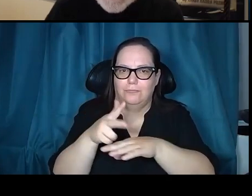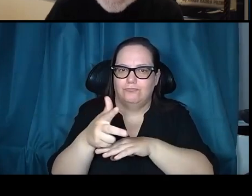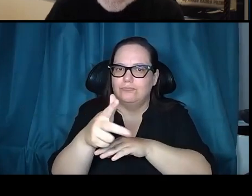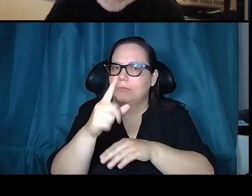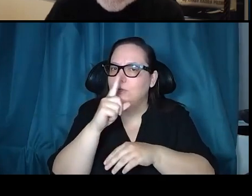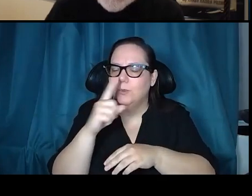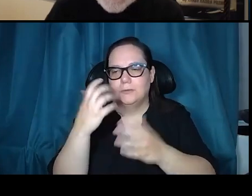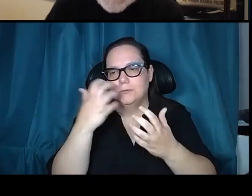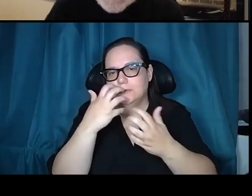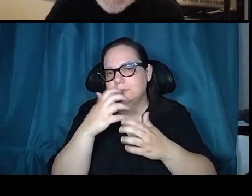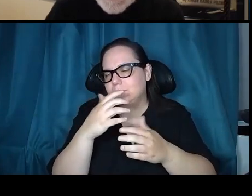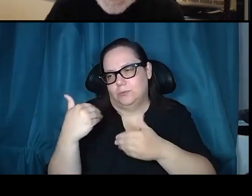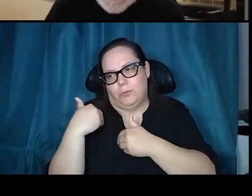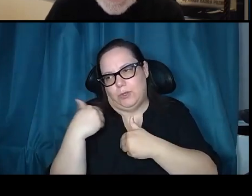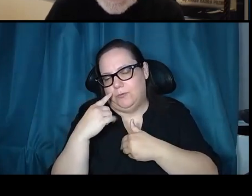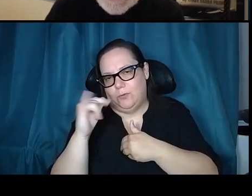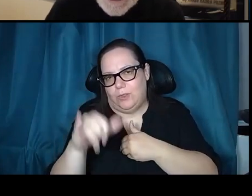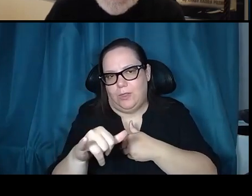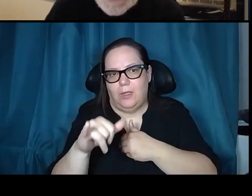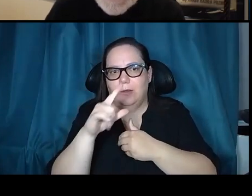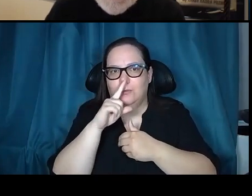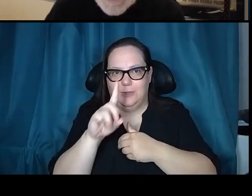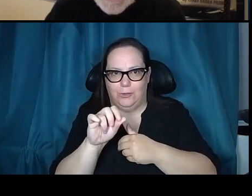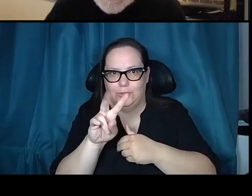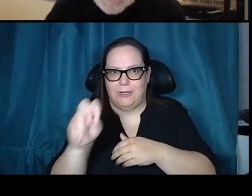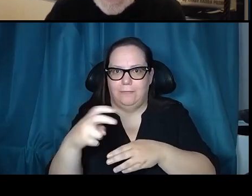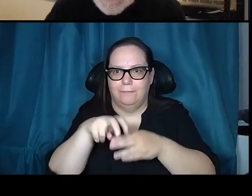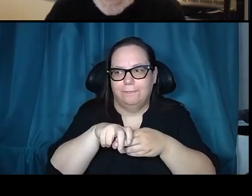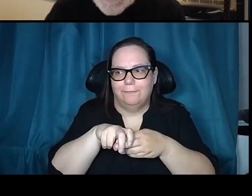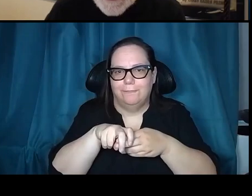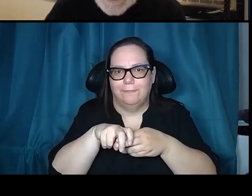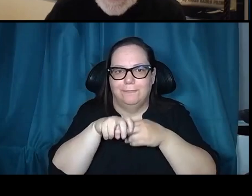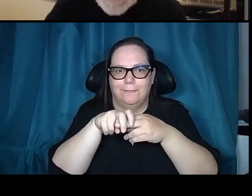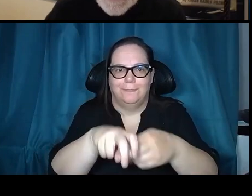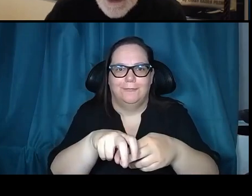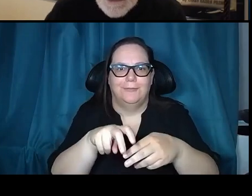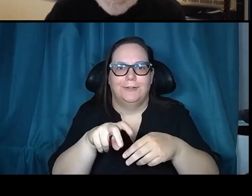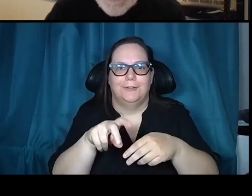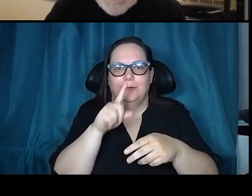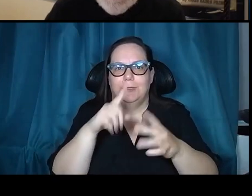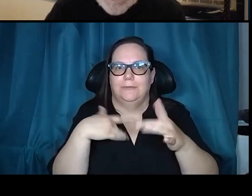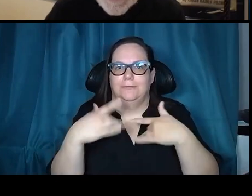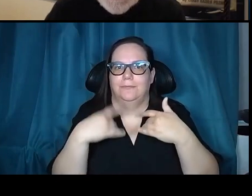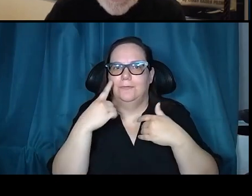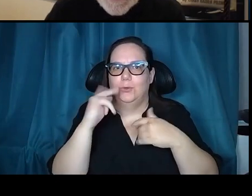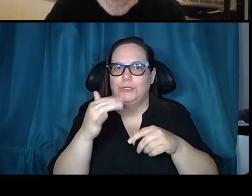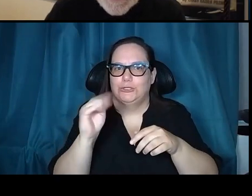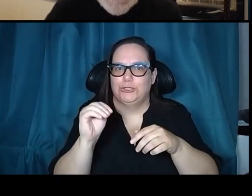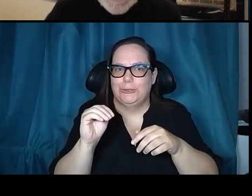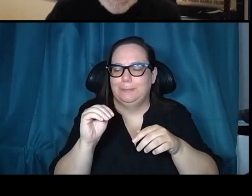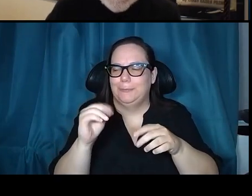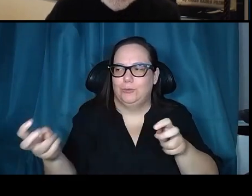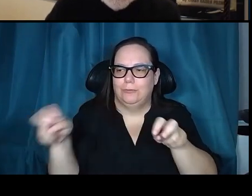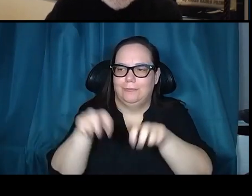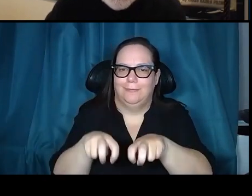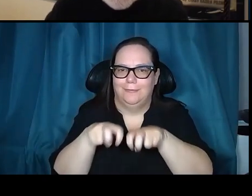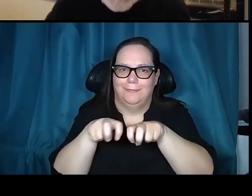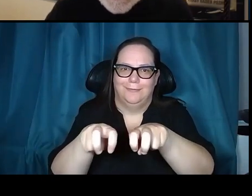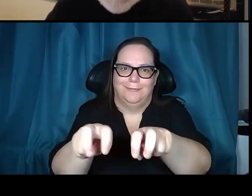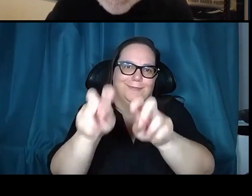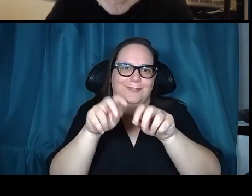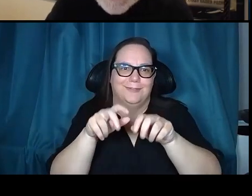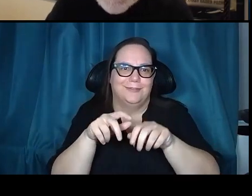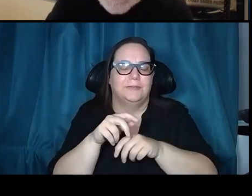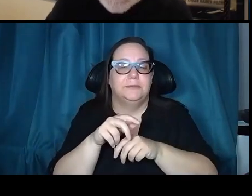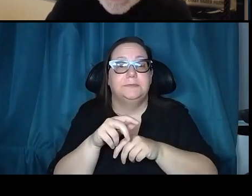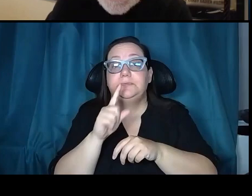maps here, ready to go, anxious to have Jim get back in, Jim Irwin get in, and off for the exploration. And they